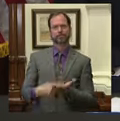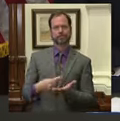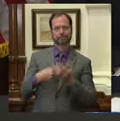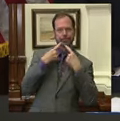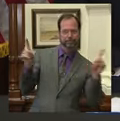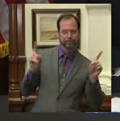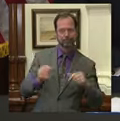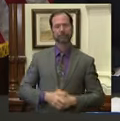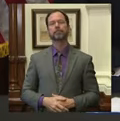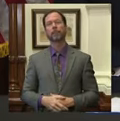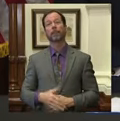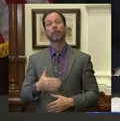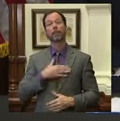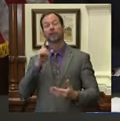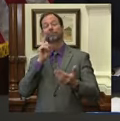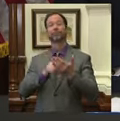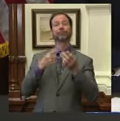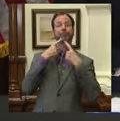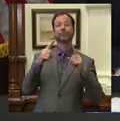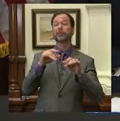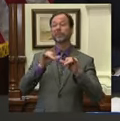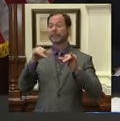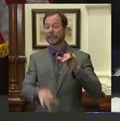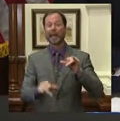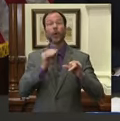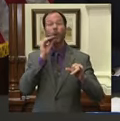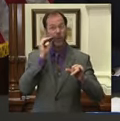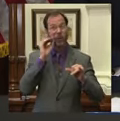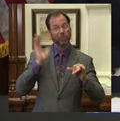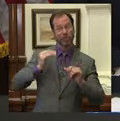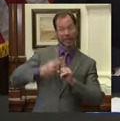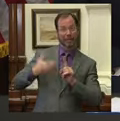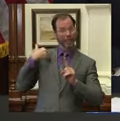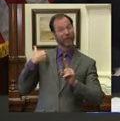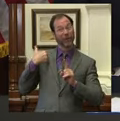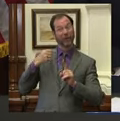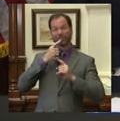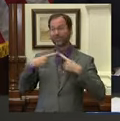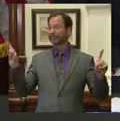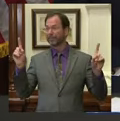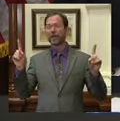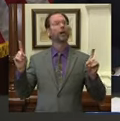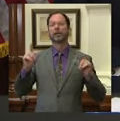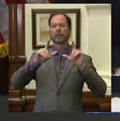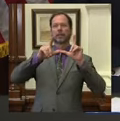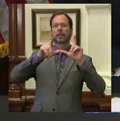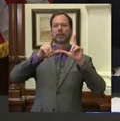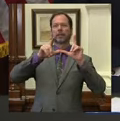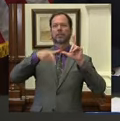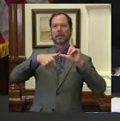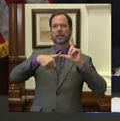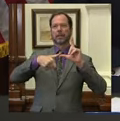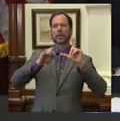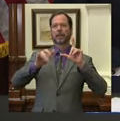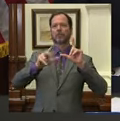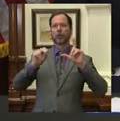My executive order to stay at home that was issued last month is set to expire on April